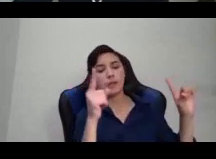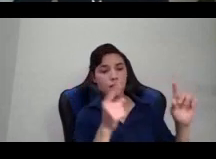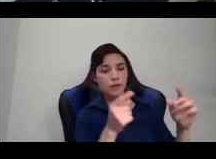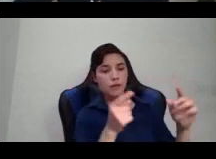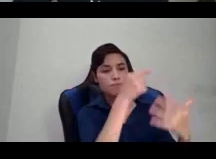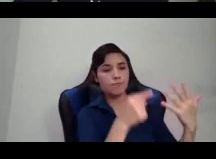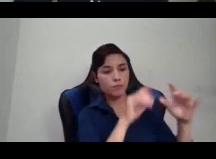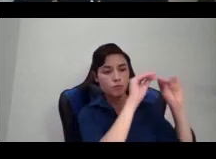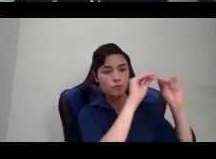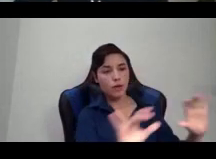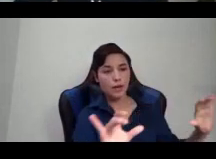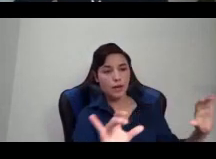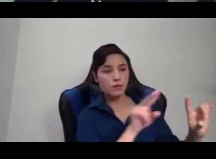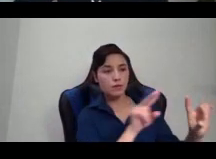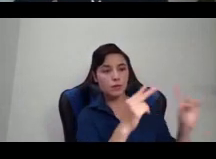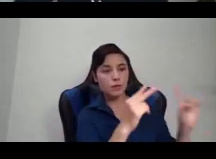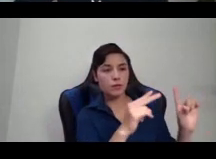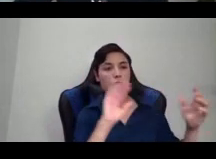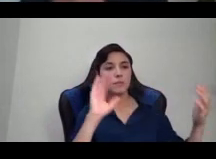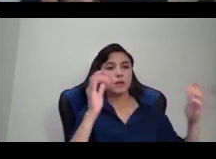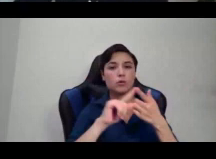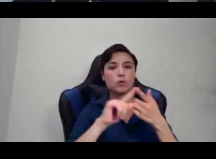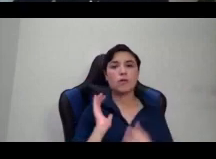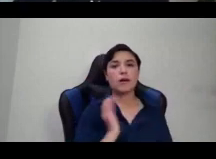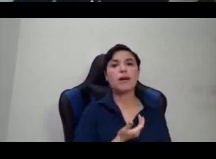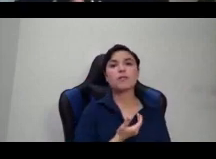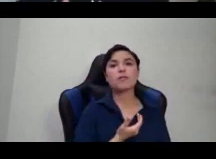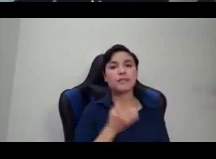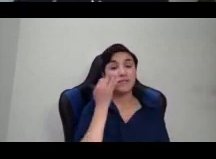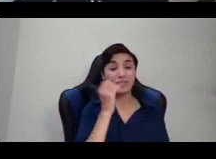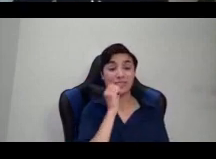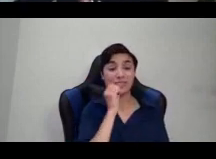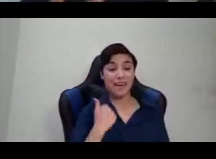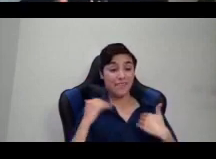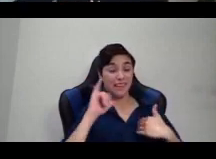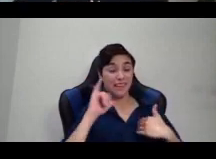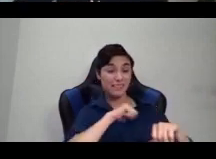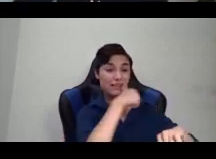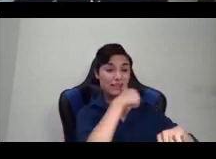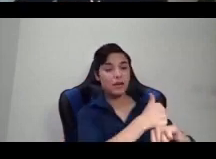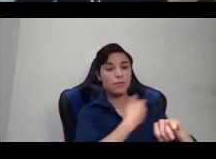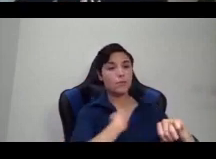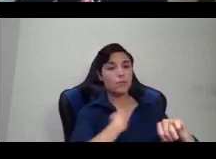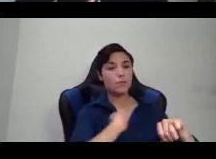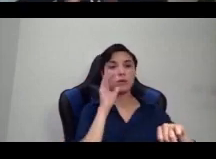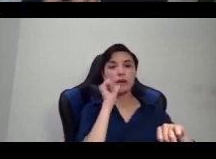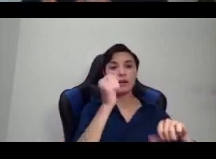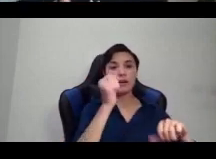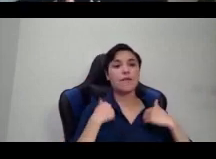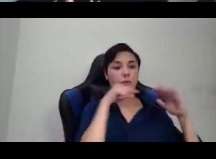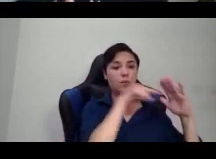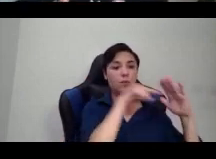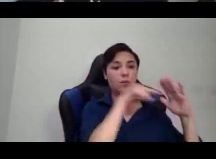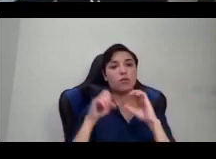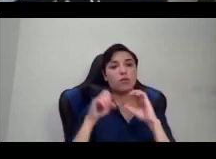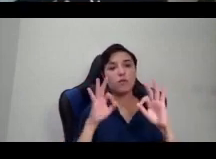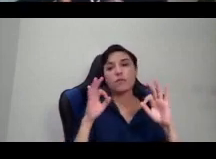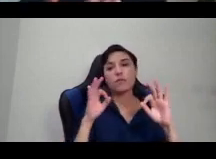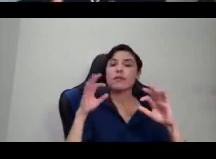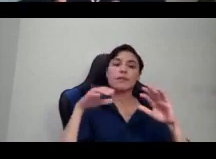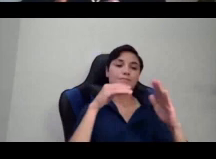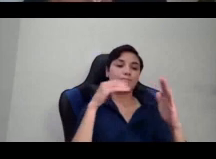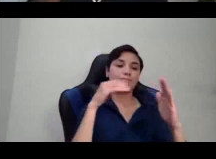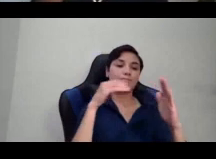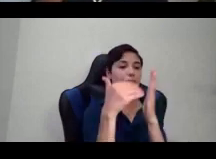That is exemplified in the life of Victoria, who was an enslaved African